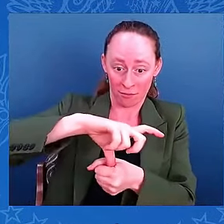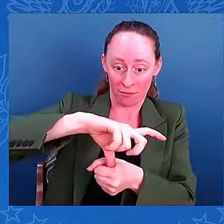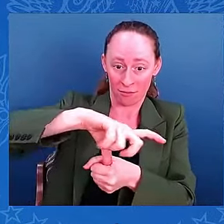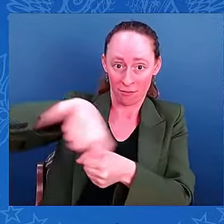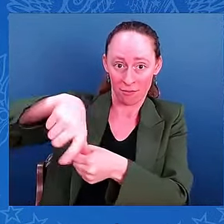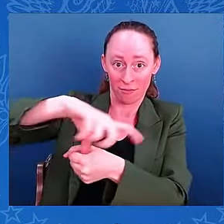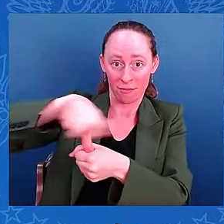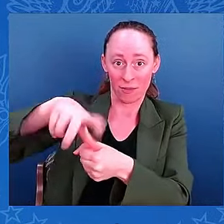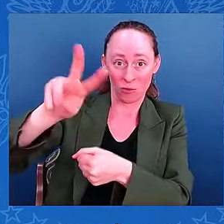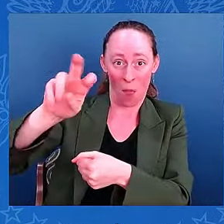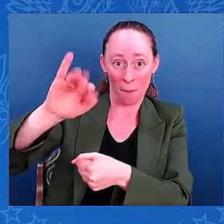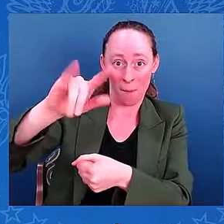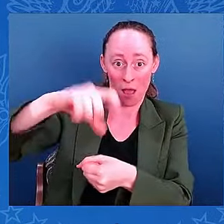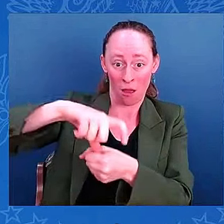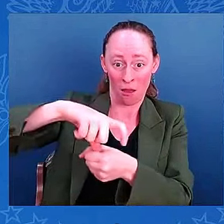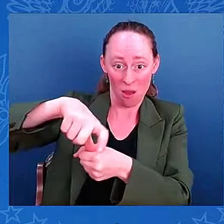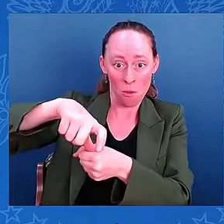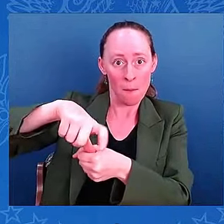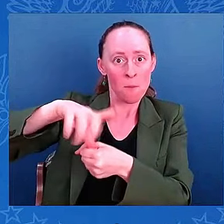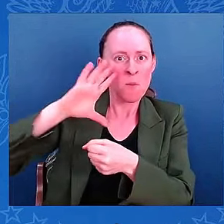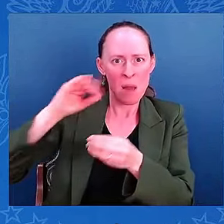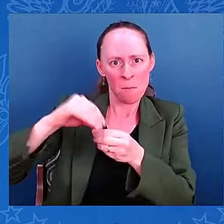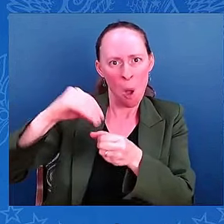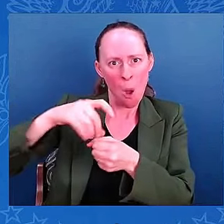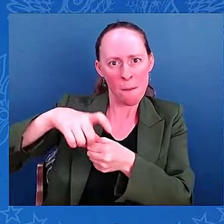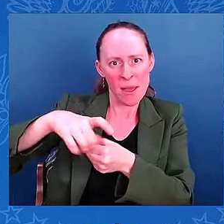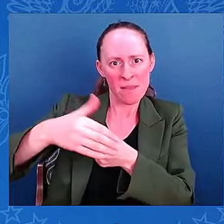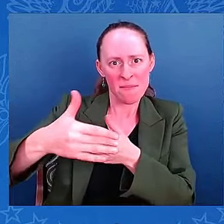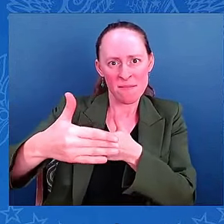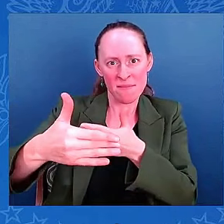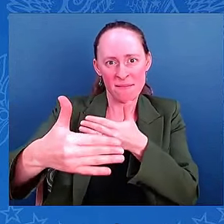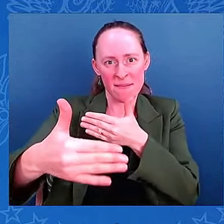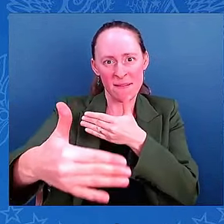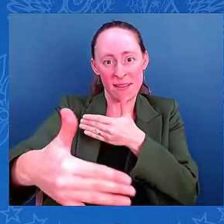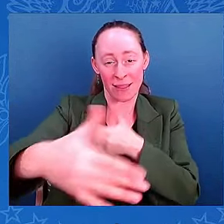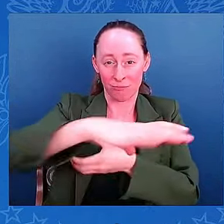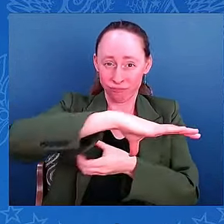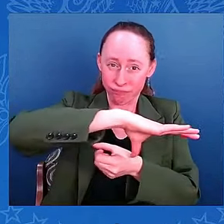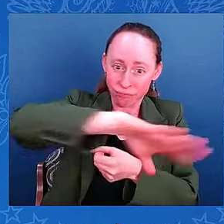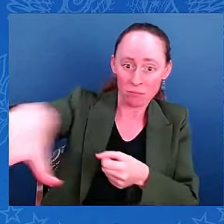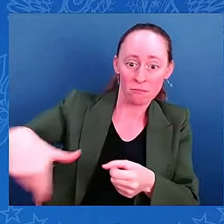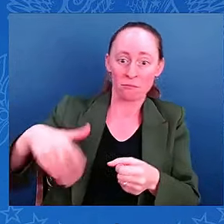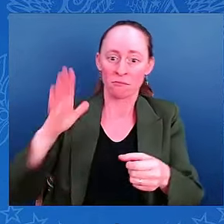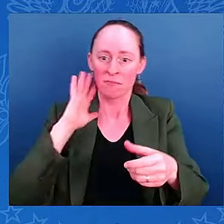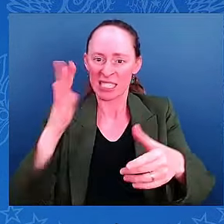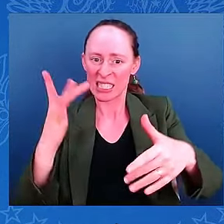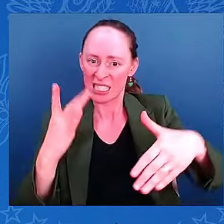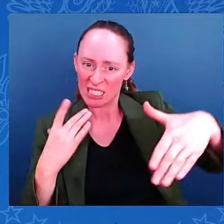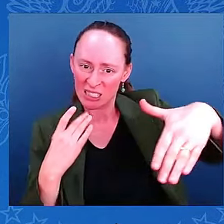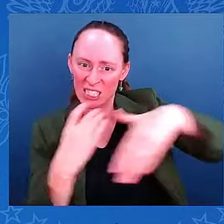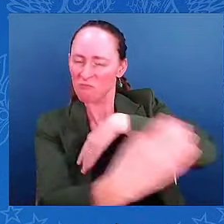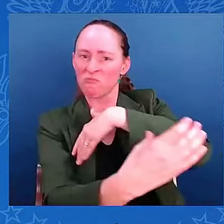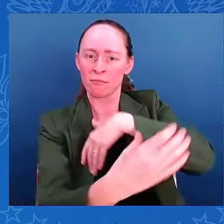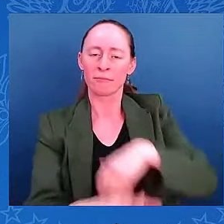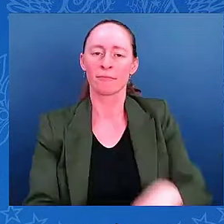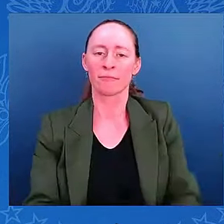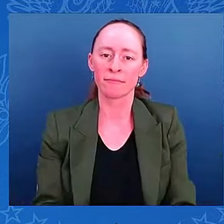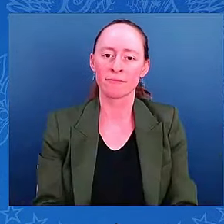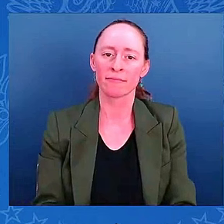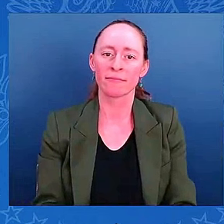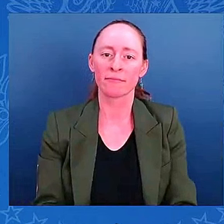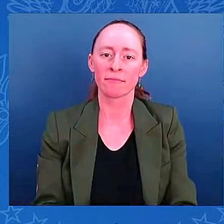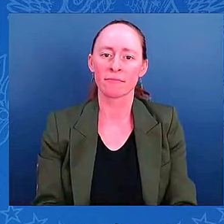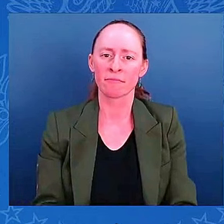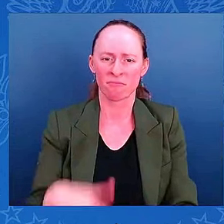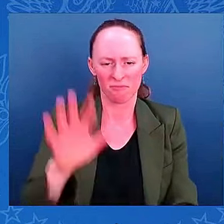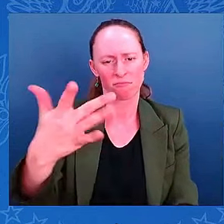to cause those wind impacts to affect much of the state. The reason I ask the question is, I think, at least for me, having done a lot